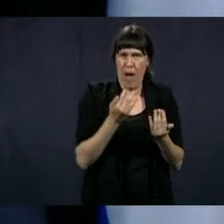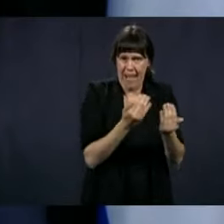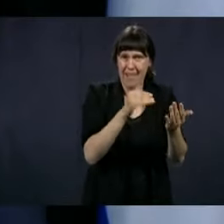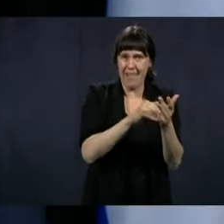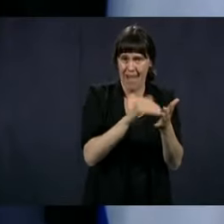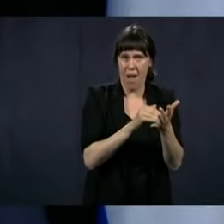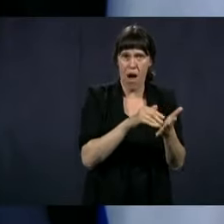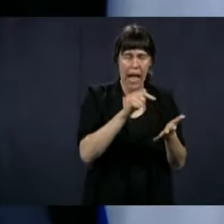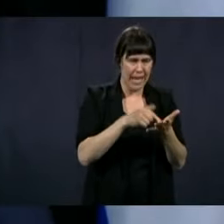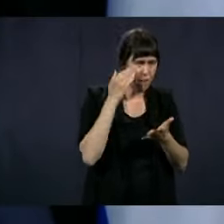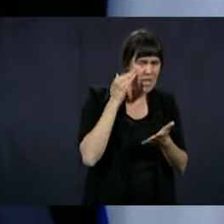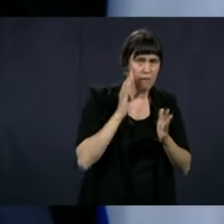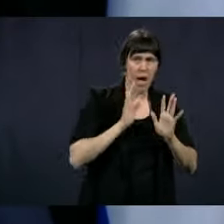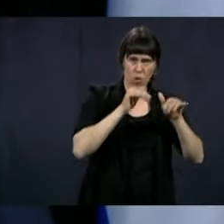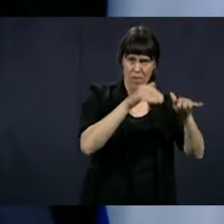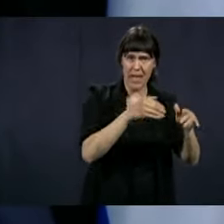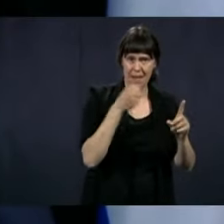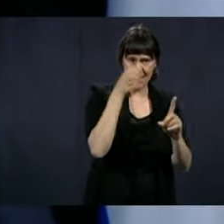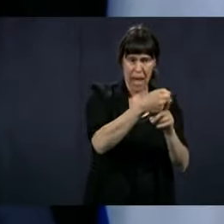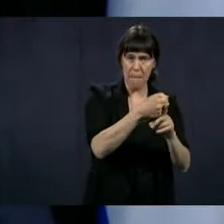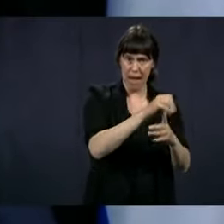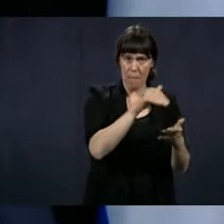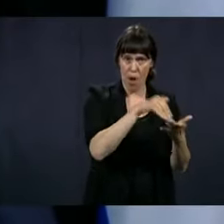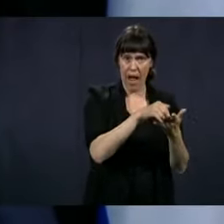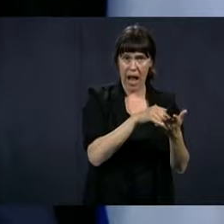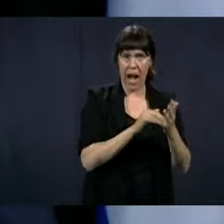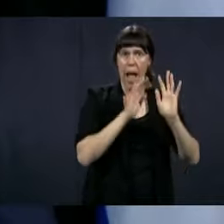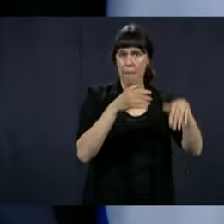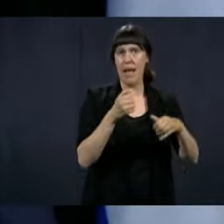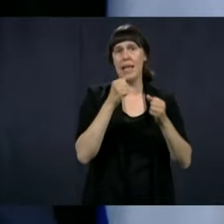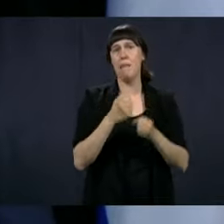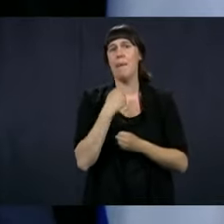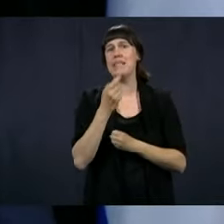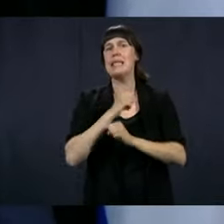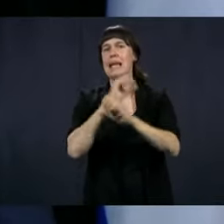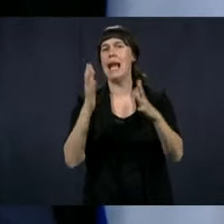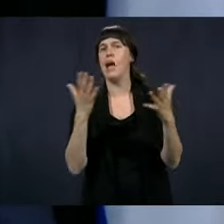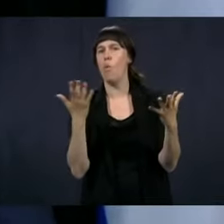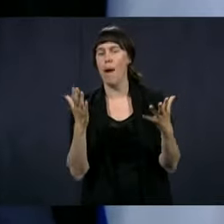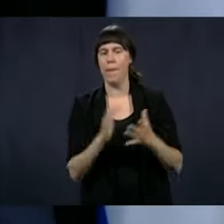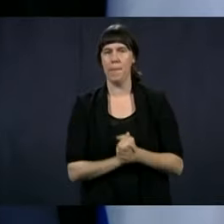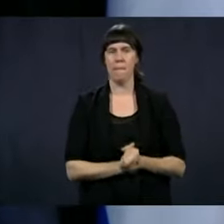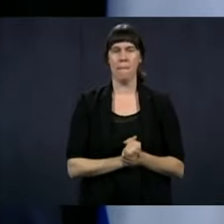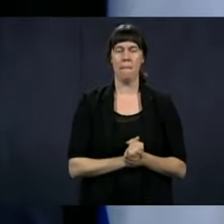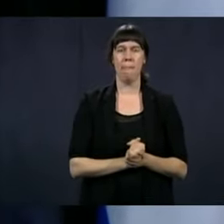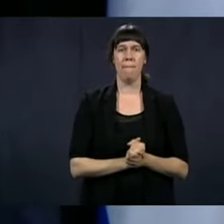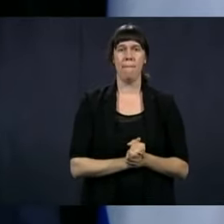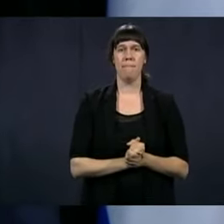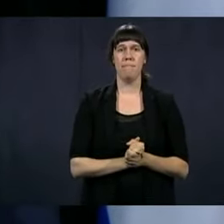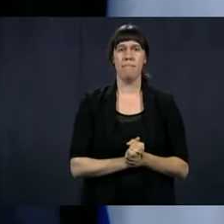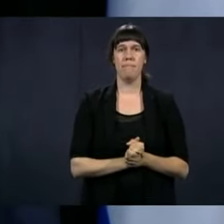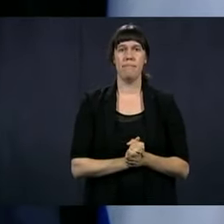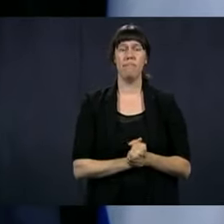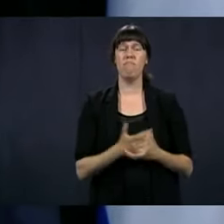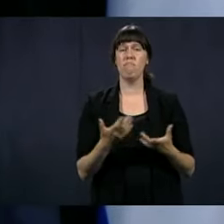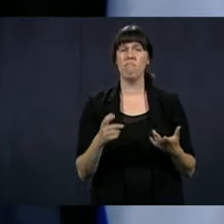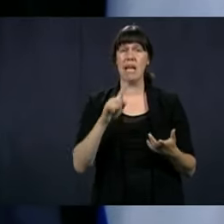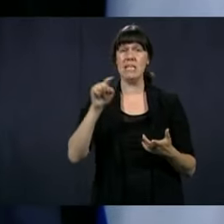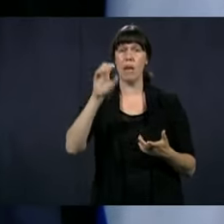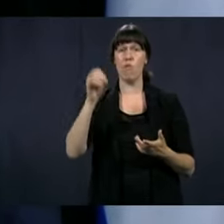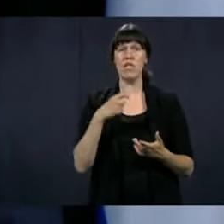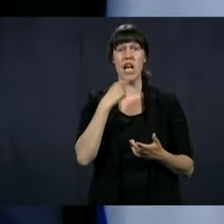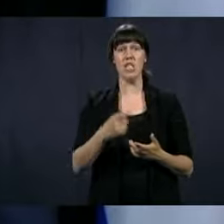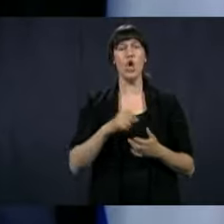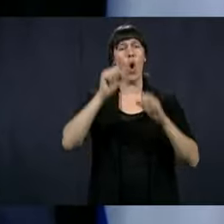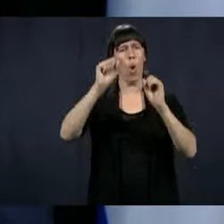I don't consider that I have the truth. The truth is somewhere in between the two. It is certainly not in let's go.